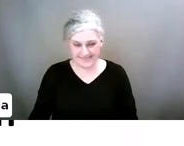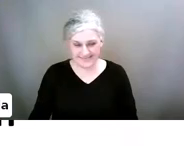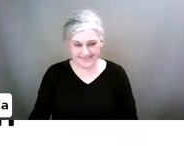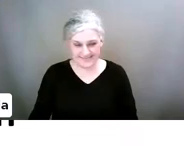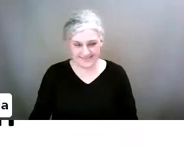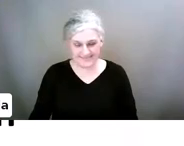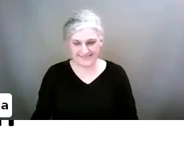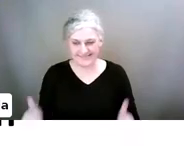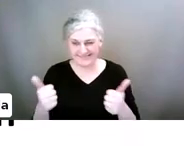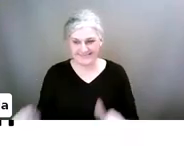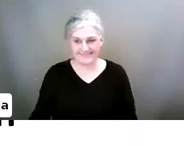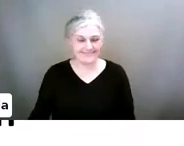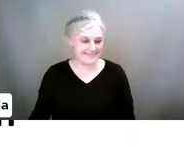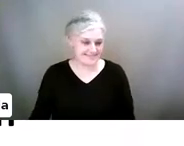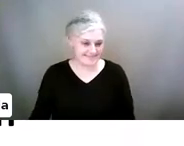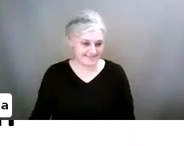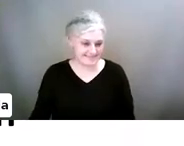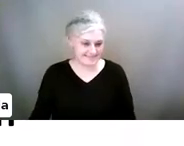Thanks, Ella. Hello.